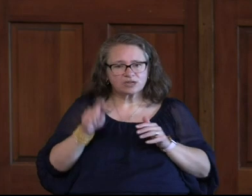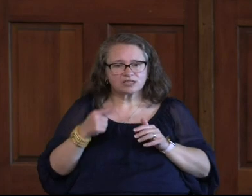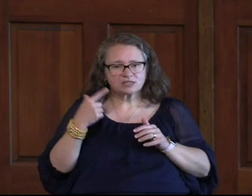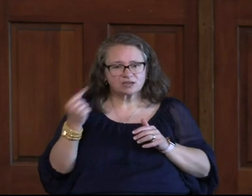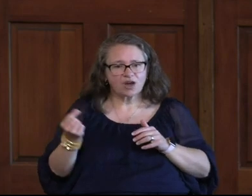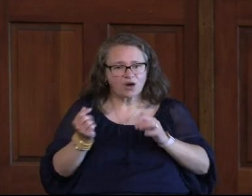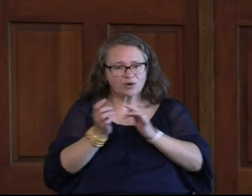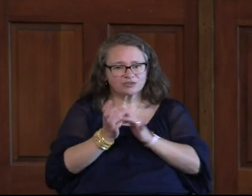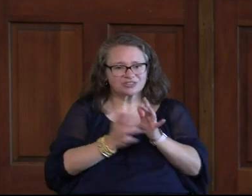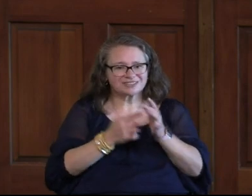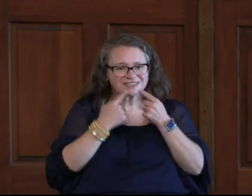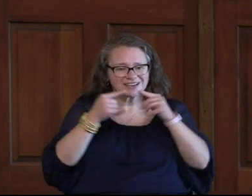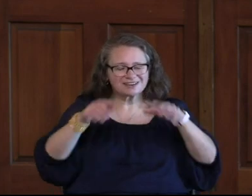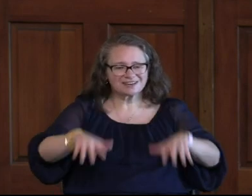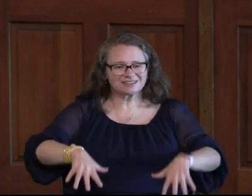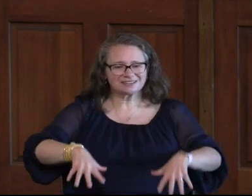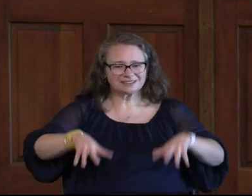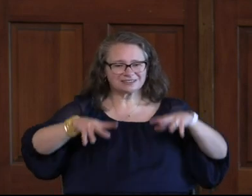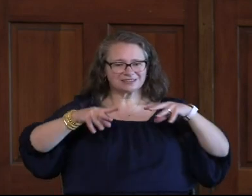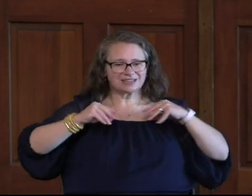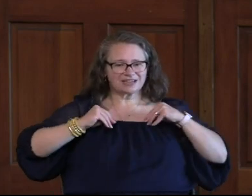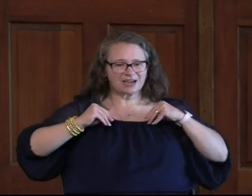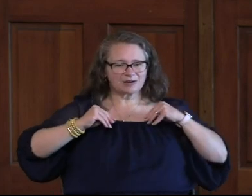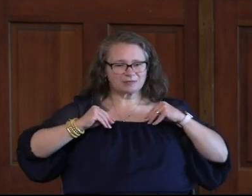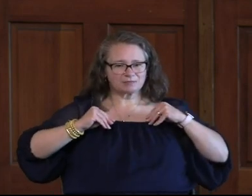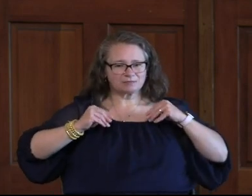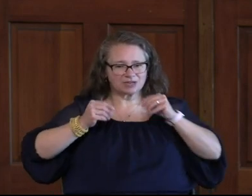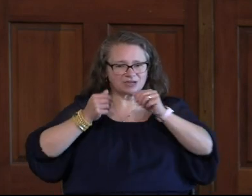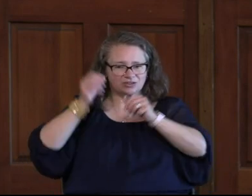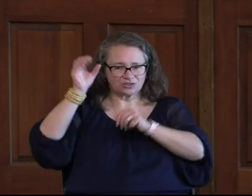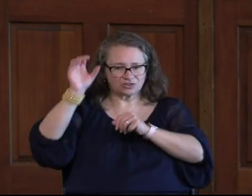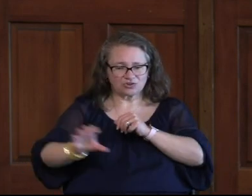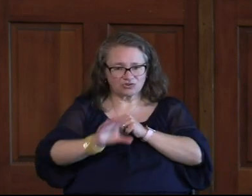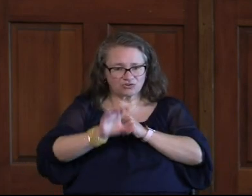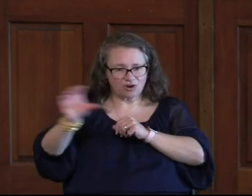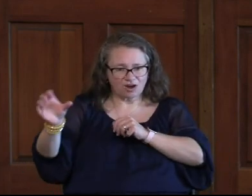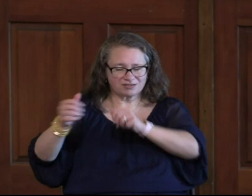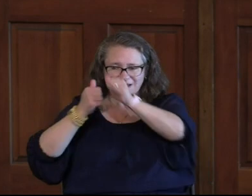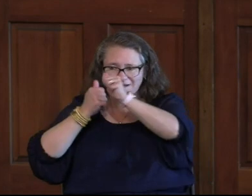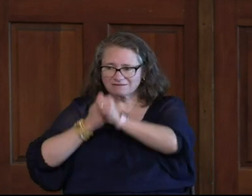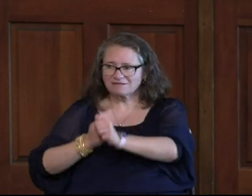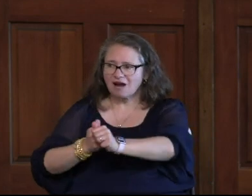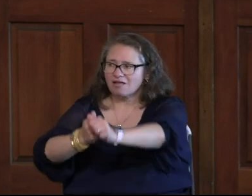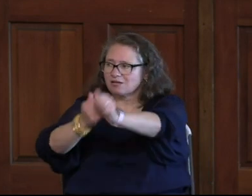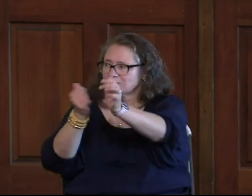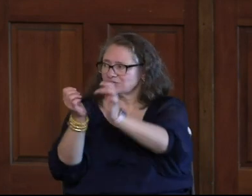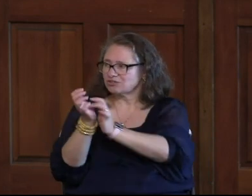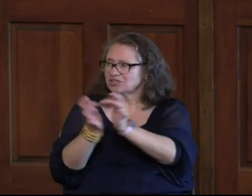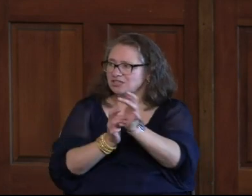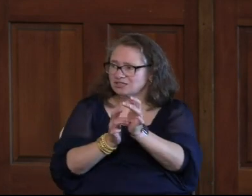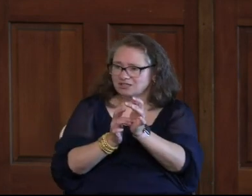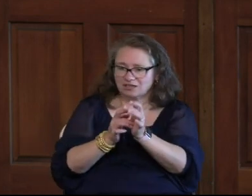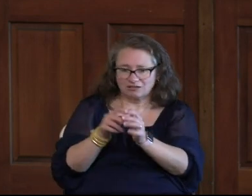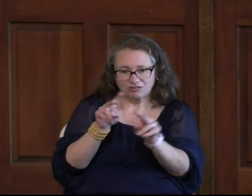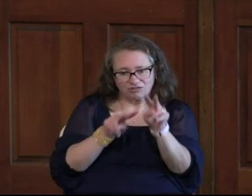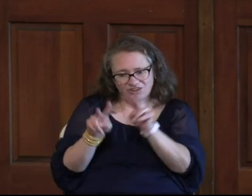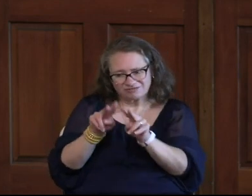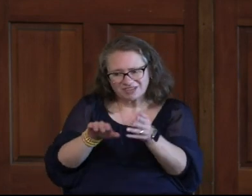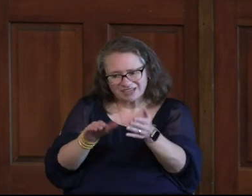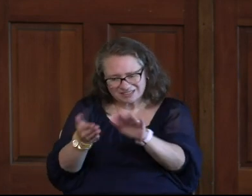Is Jesus Said Take Up Your Cross And Follow Me It's The Way Of The Cross It's A Way That Looks Like Death